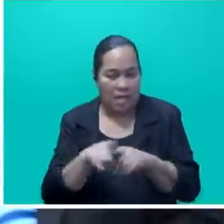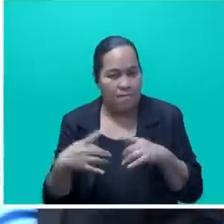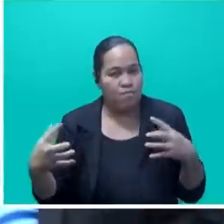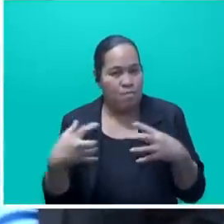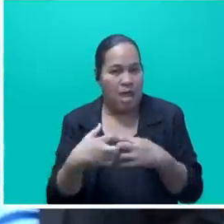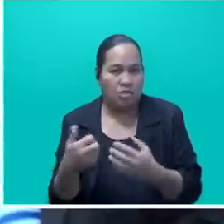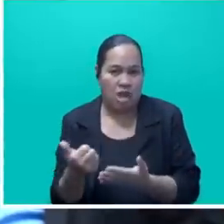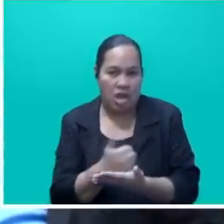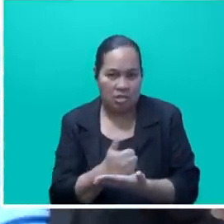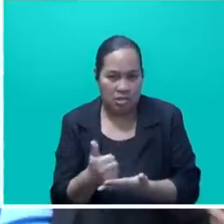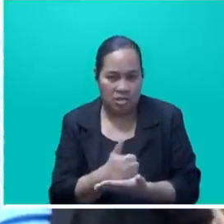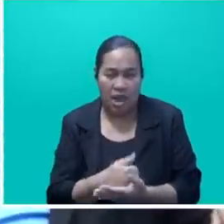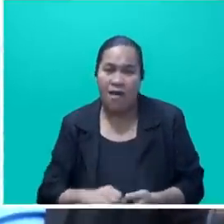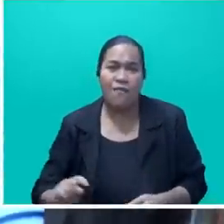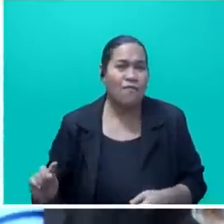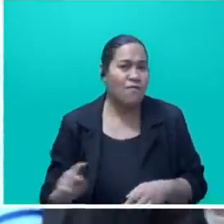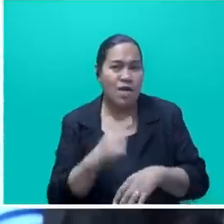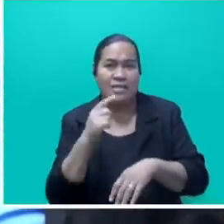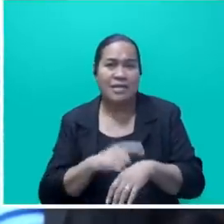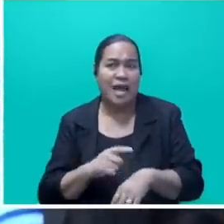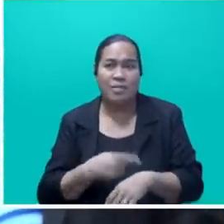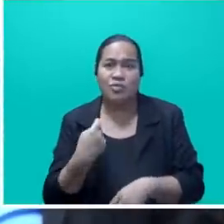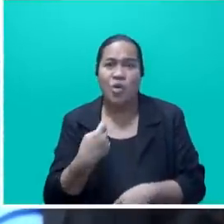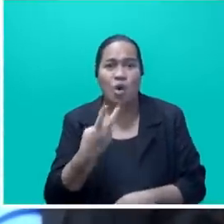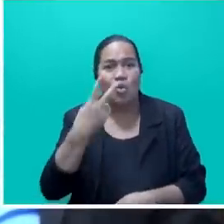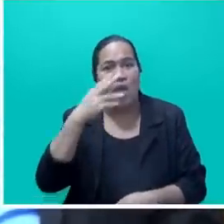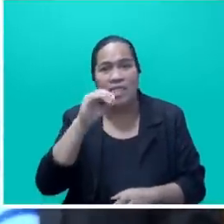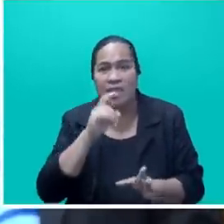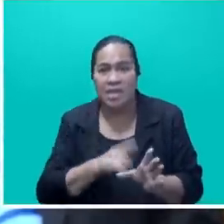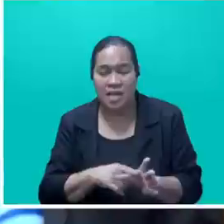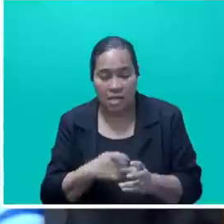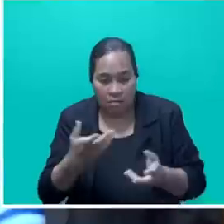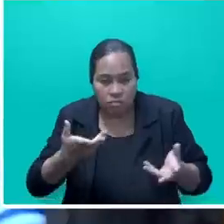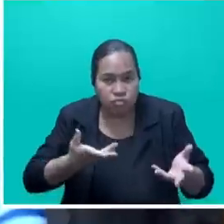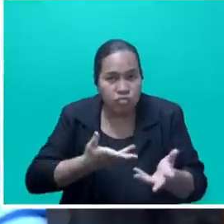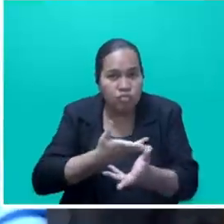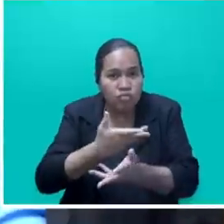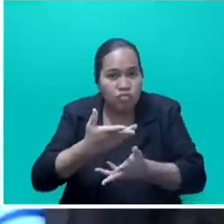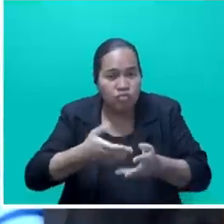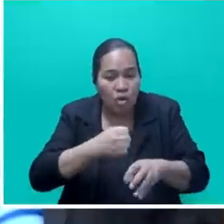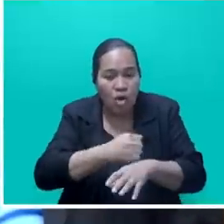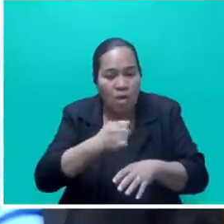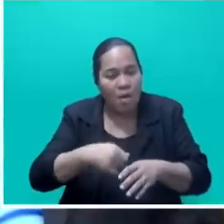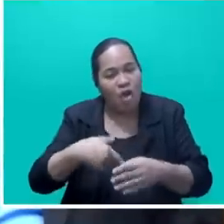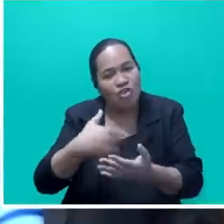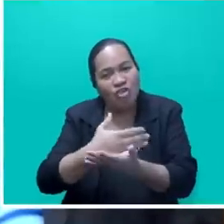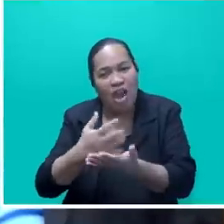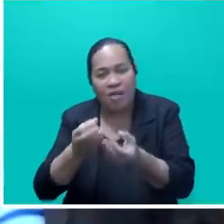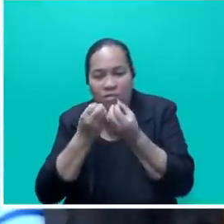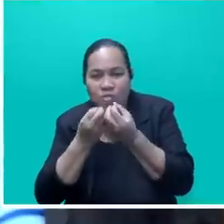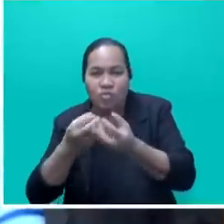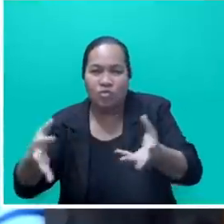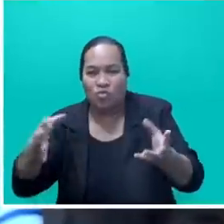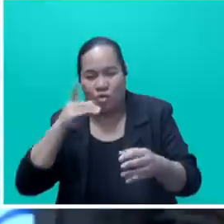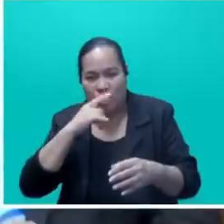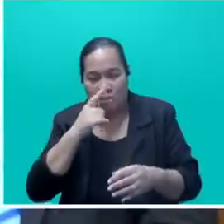For the first time in nearly two decades, deliberations of the Cabinet have been shared with the public. Even